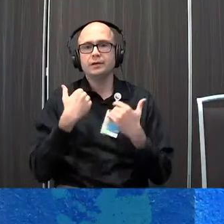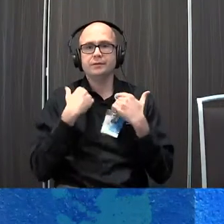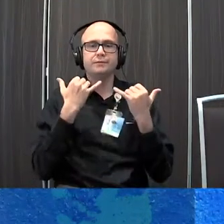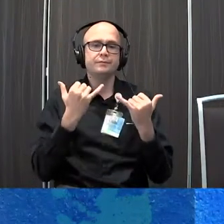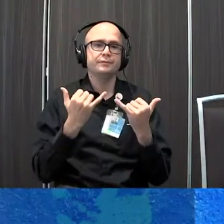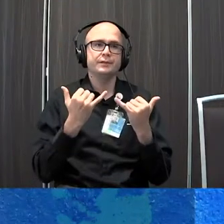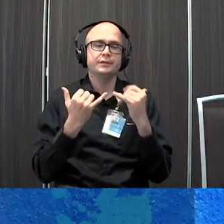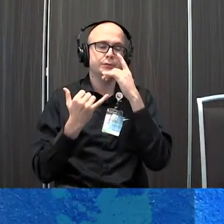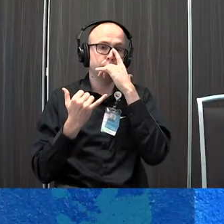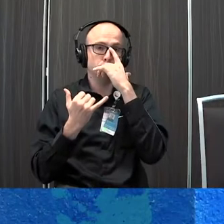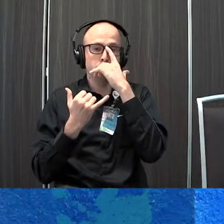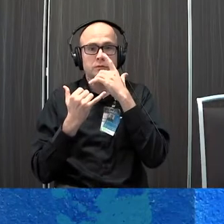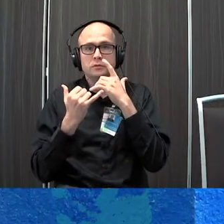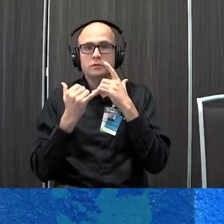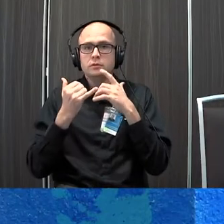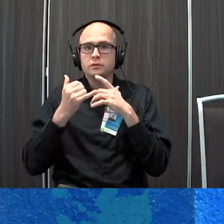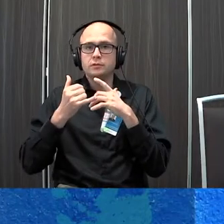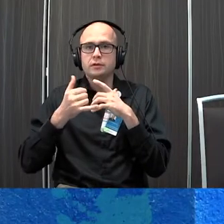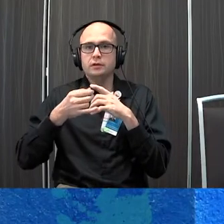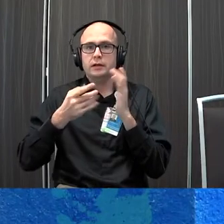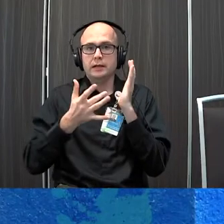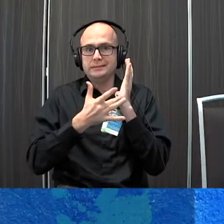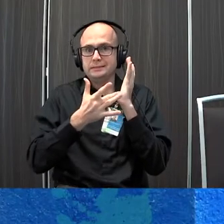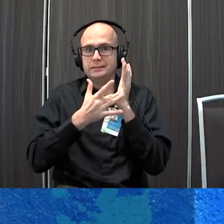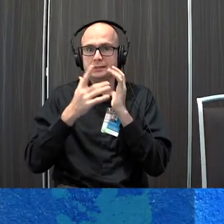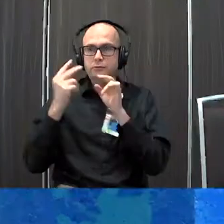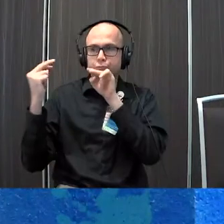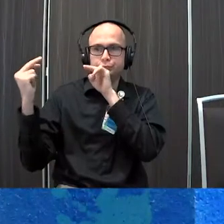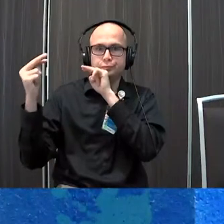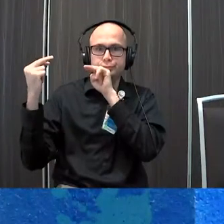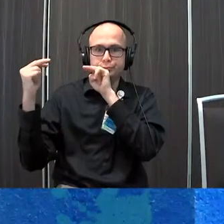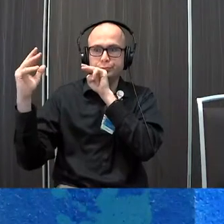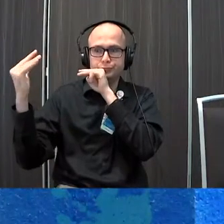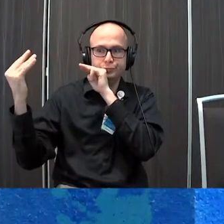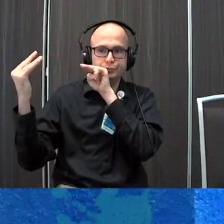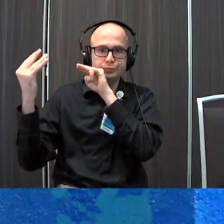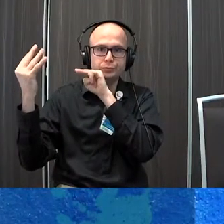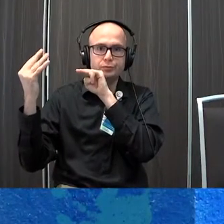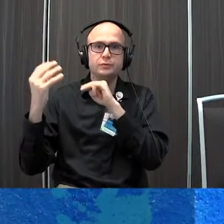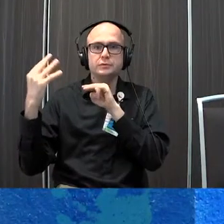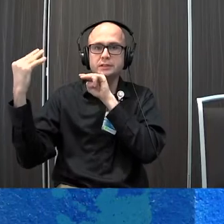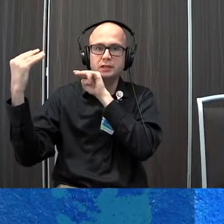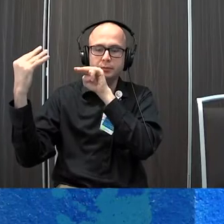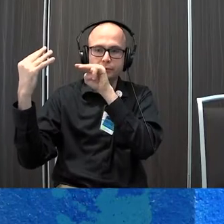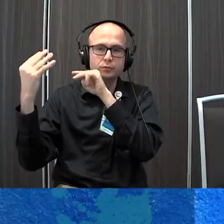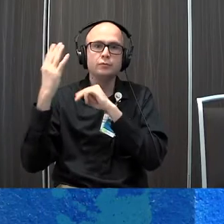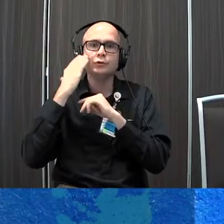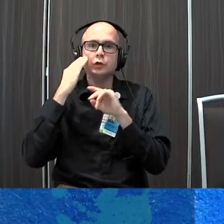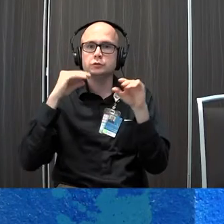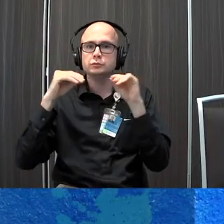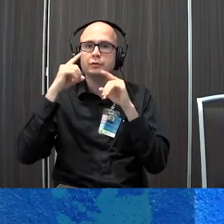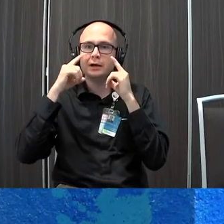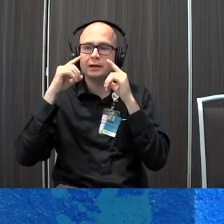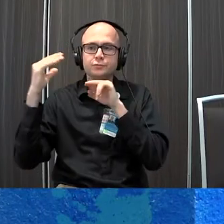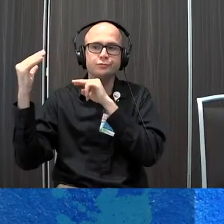to use high-tech eye gaze access which is an eye gaze camera that senses the movements of the